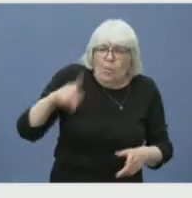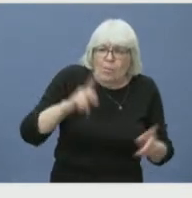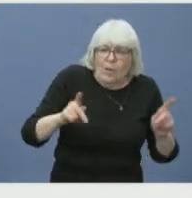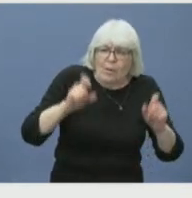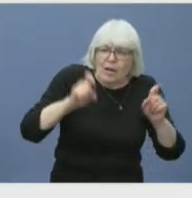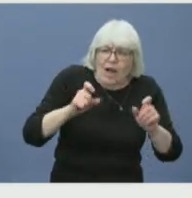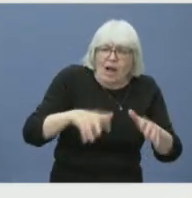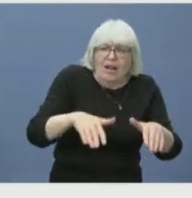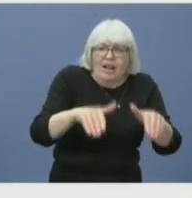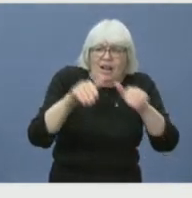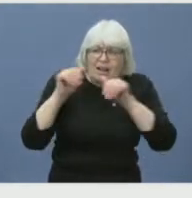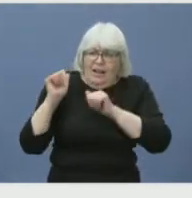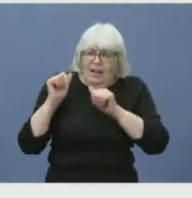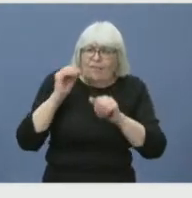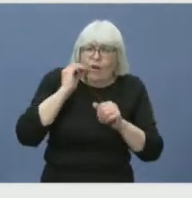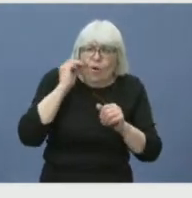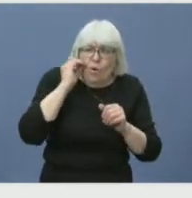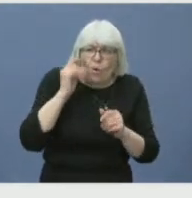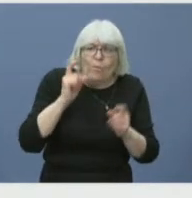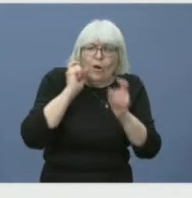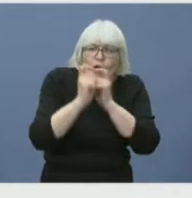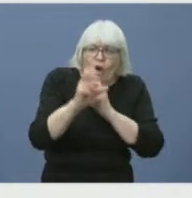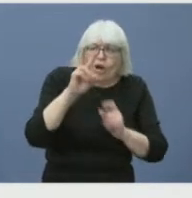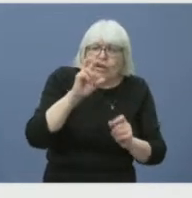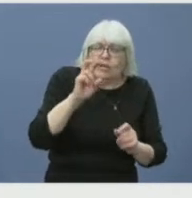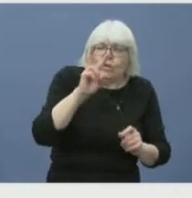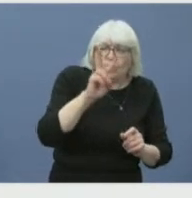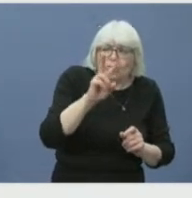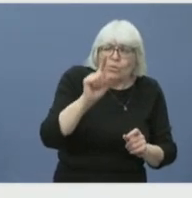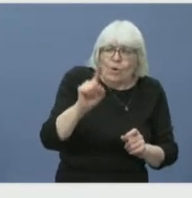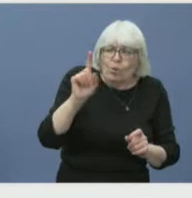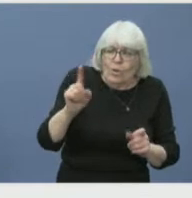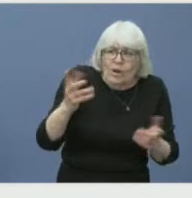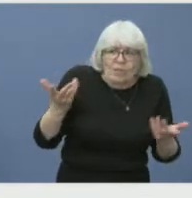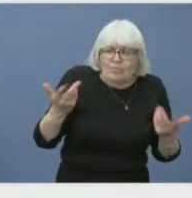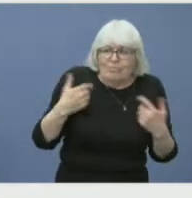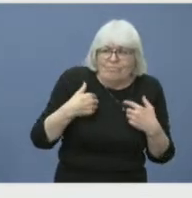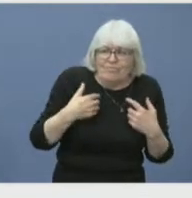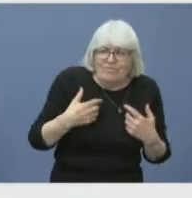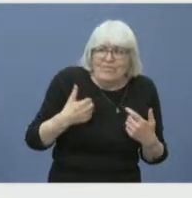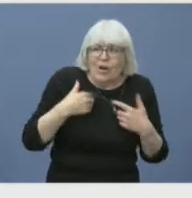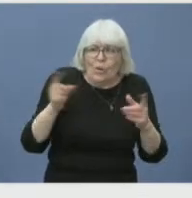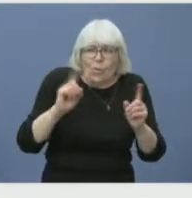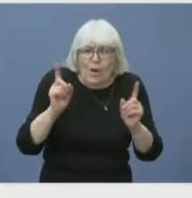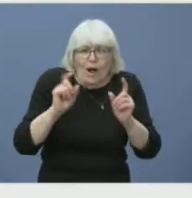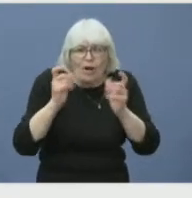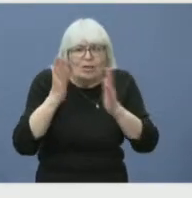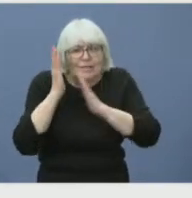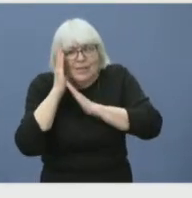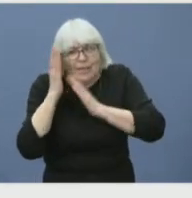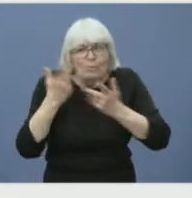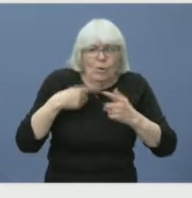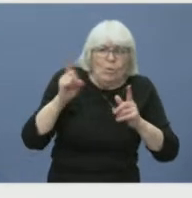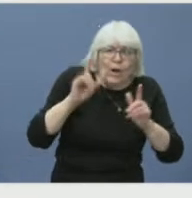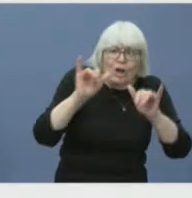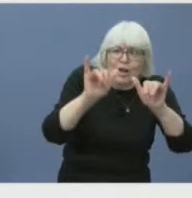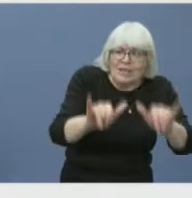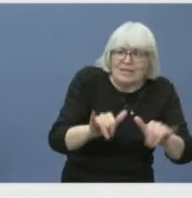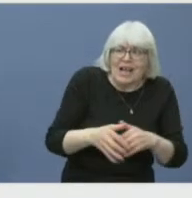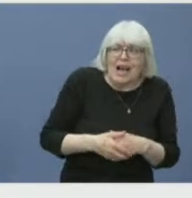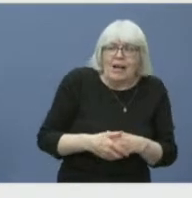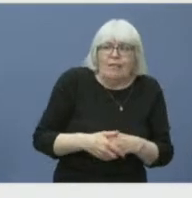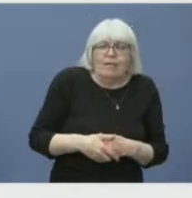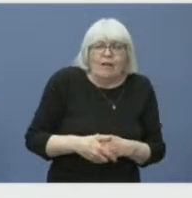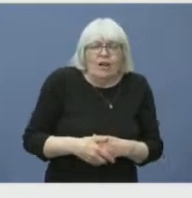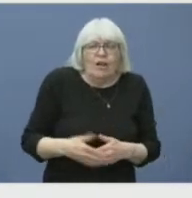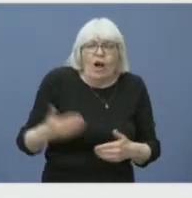some accommodations while they can't get into their homes or while their homes have been destroyed. What options are available for those people when they